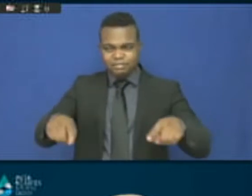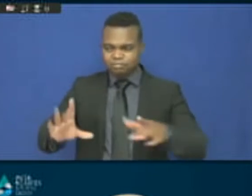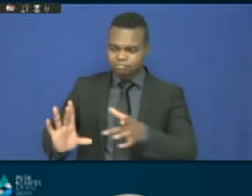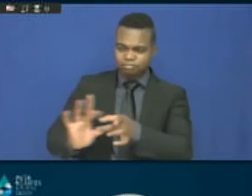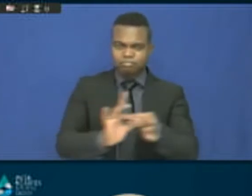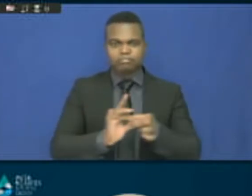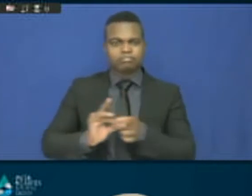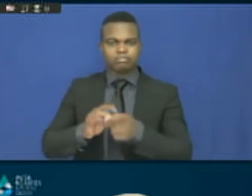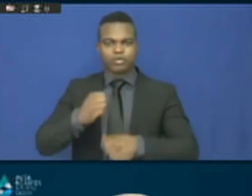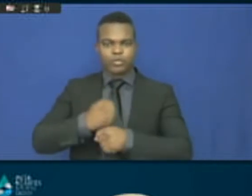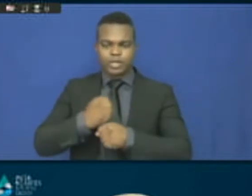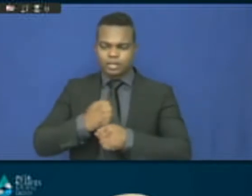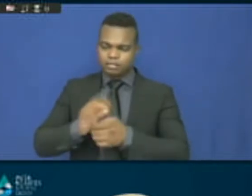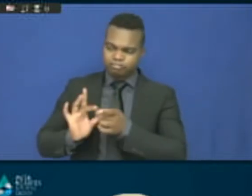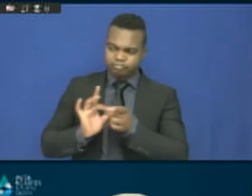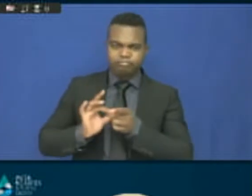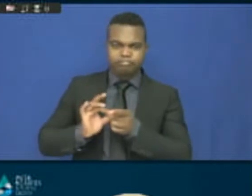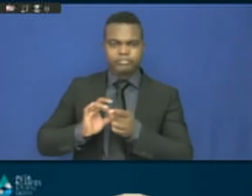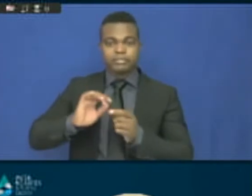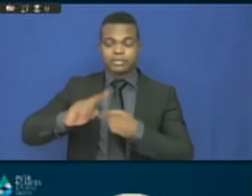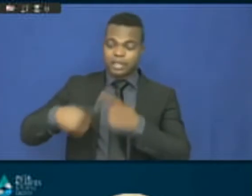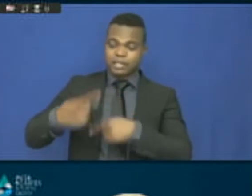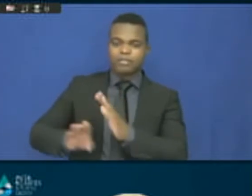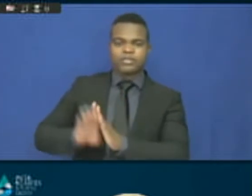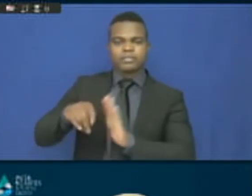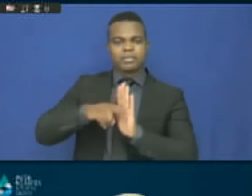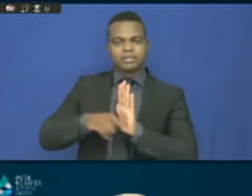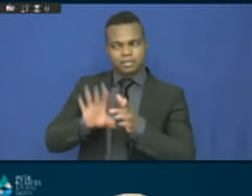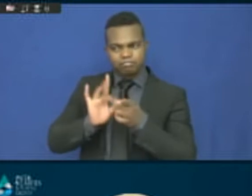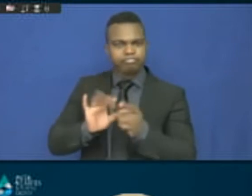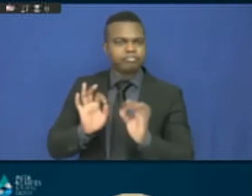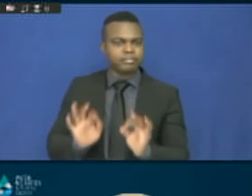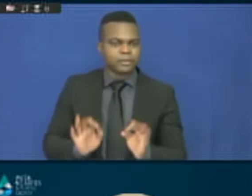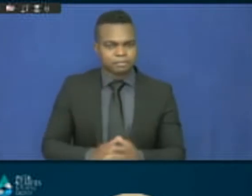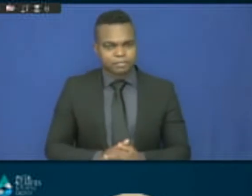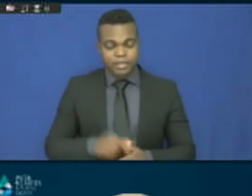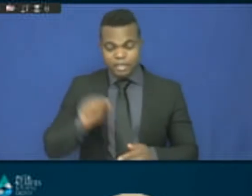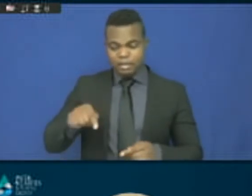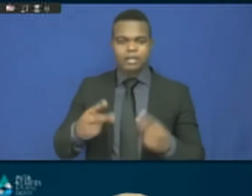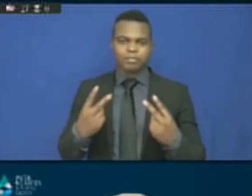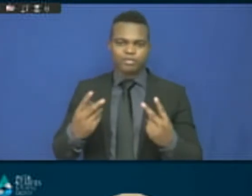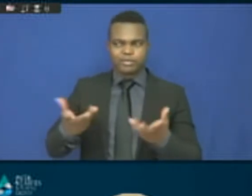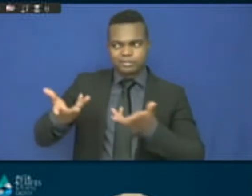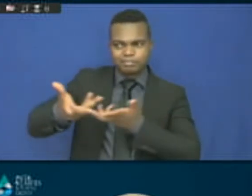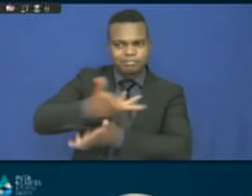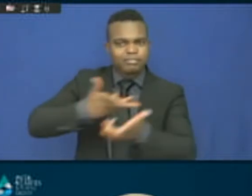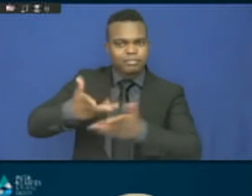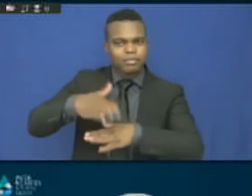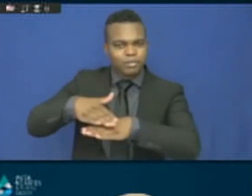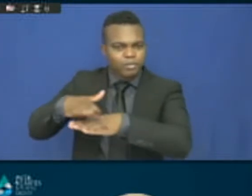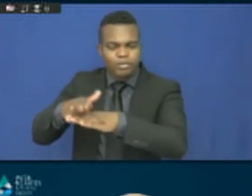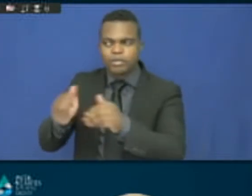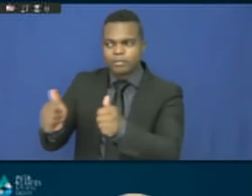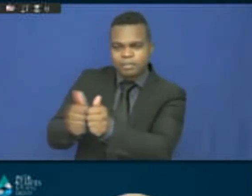dialogue dialogue to foster partnerships and collaboration on implementing this crucial